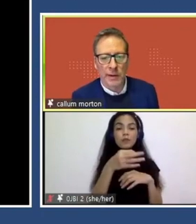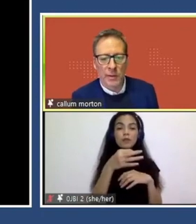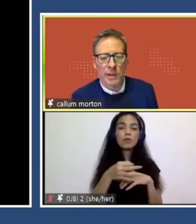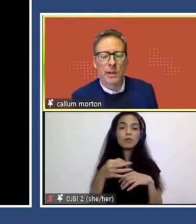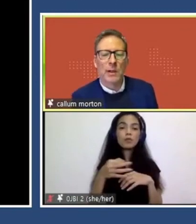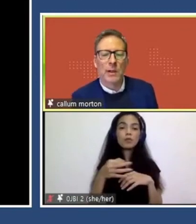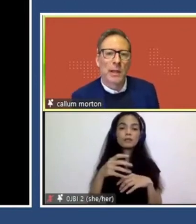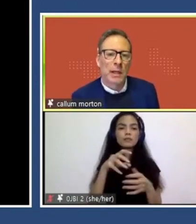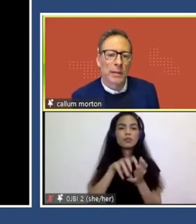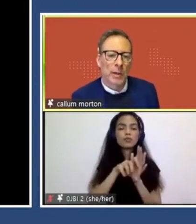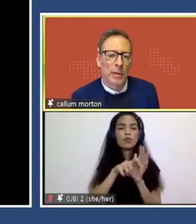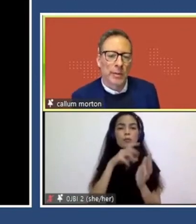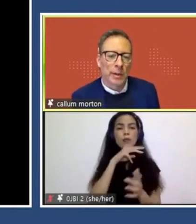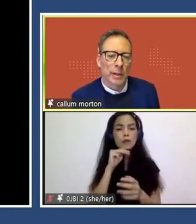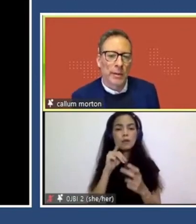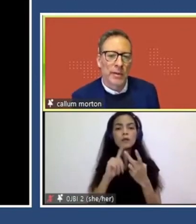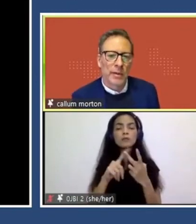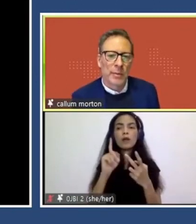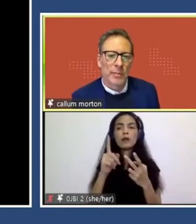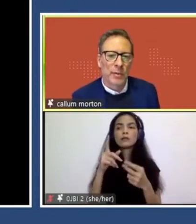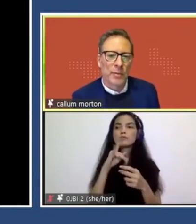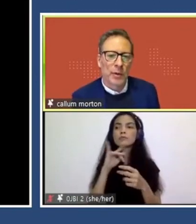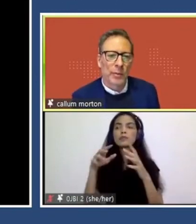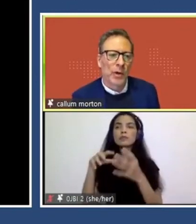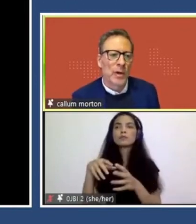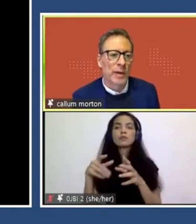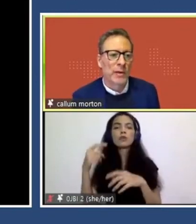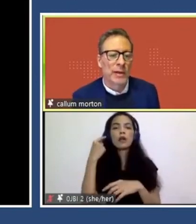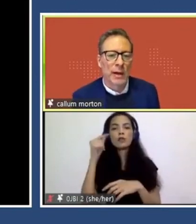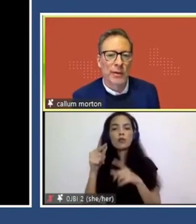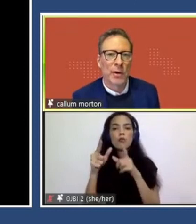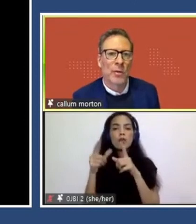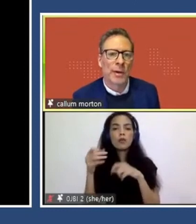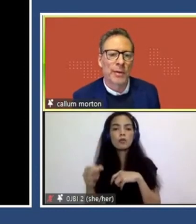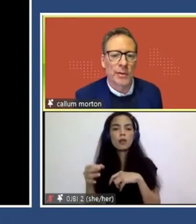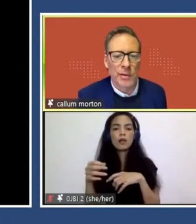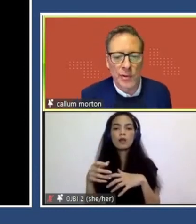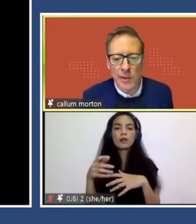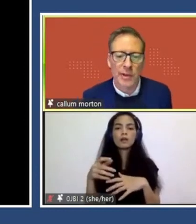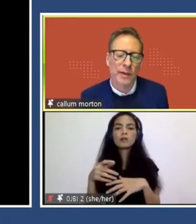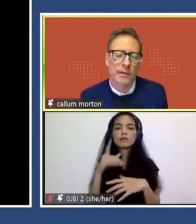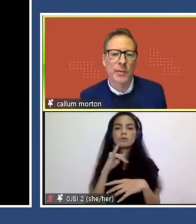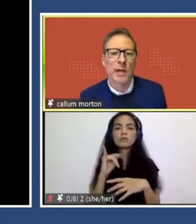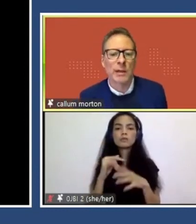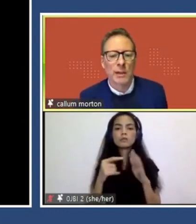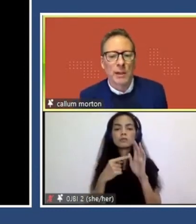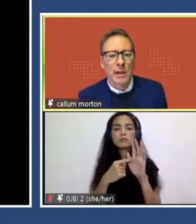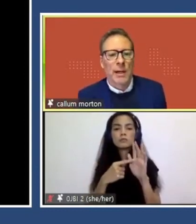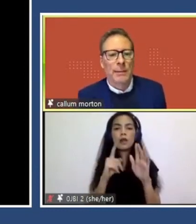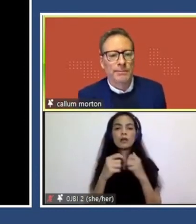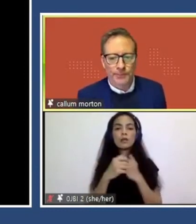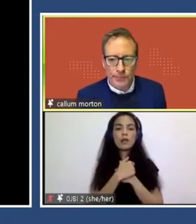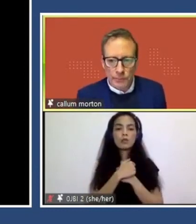when we had a city square, uh, in, Melbourne, um, and has since been moved multiple times. Actually now has a home outside the Australian Centre for Contemporary